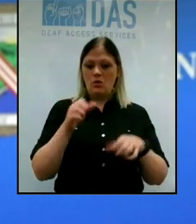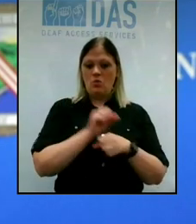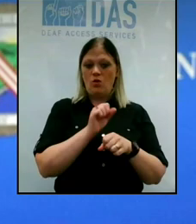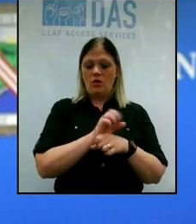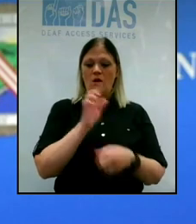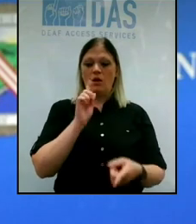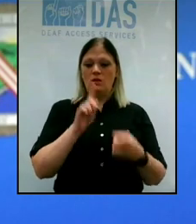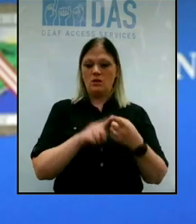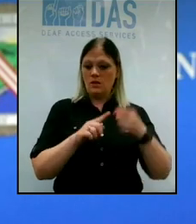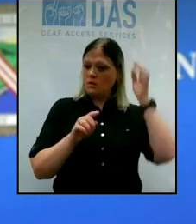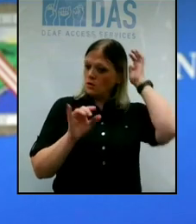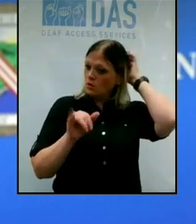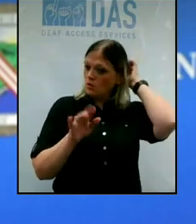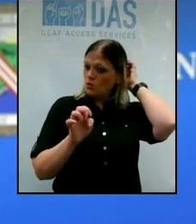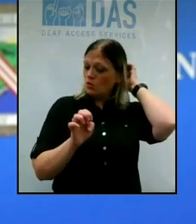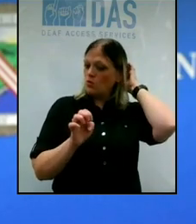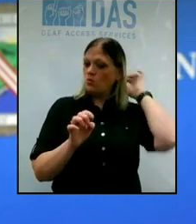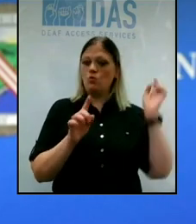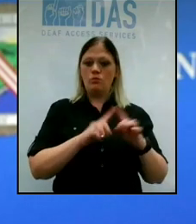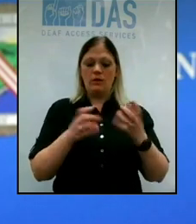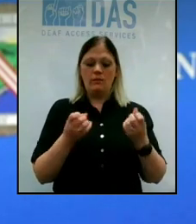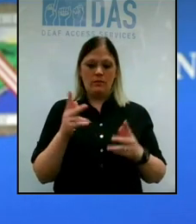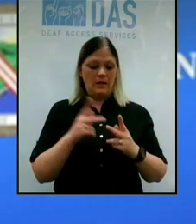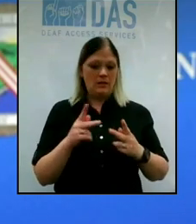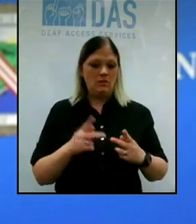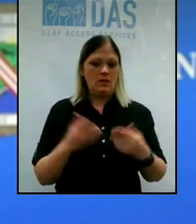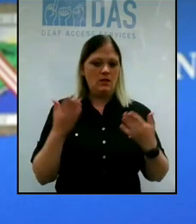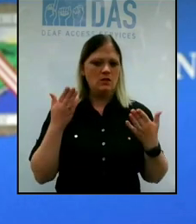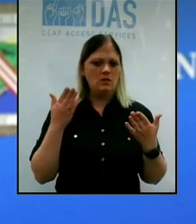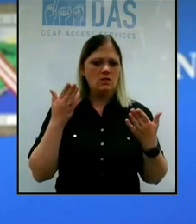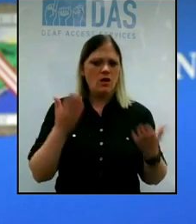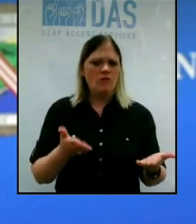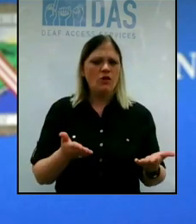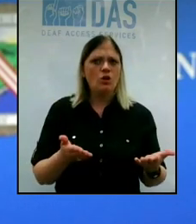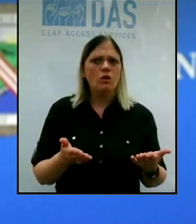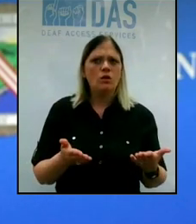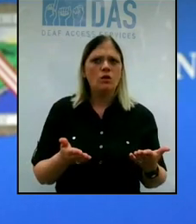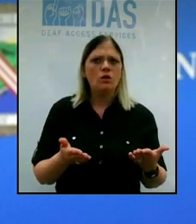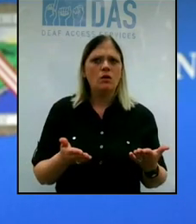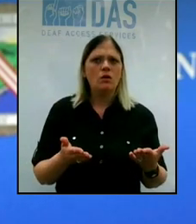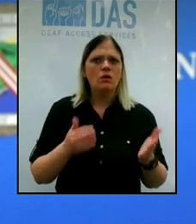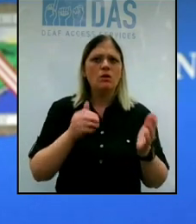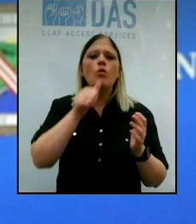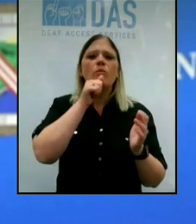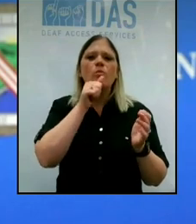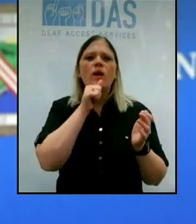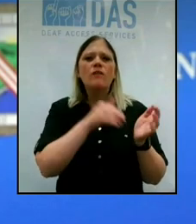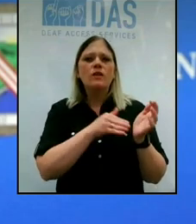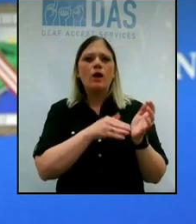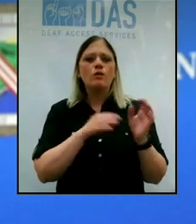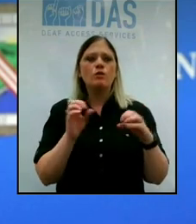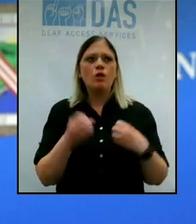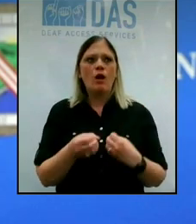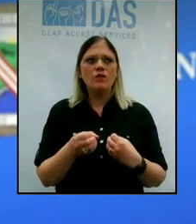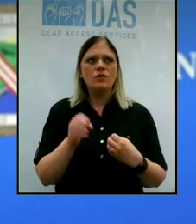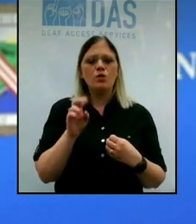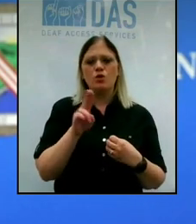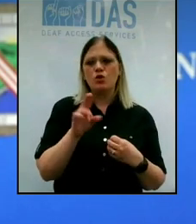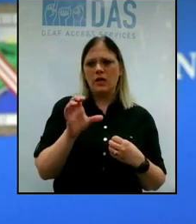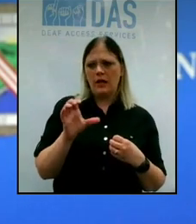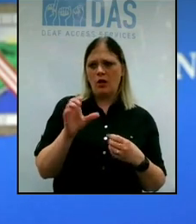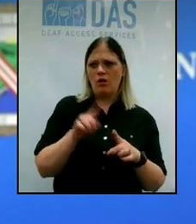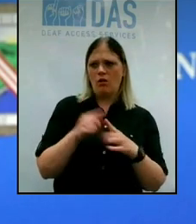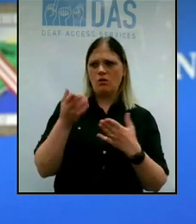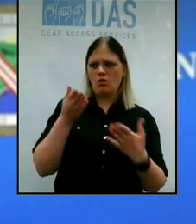are many places that offer and many private doctors' offices and urgent care centers that are also